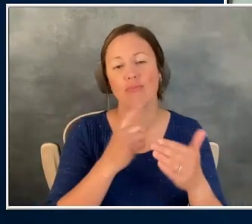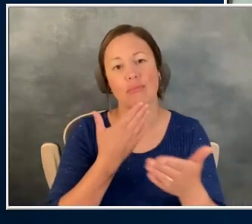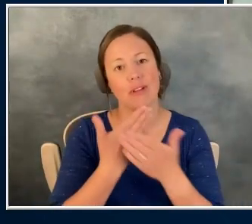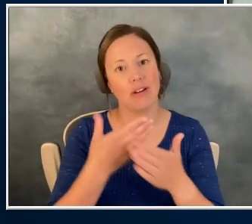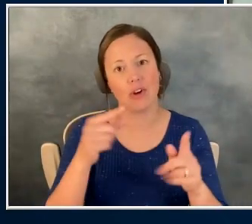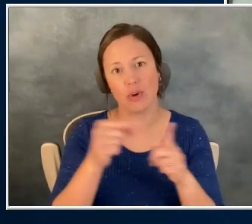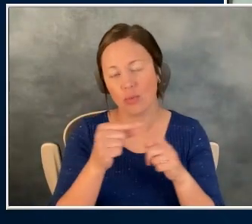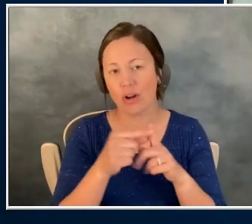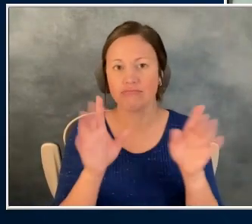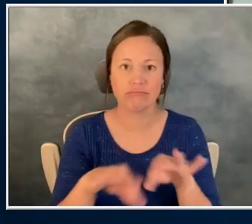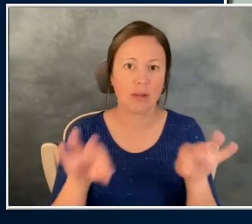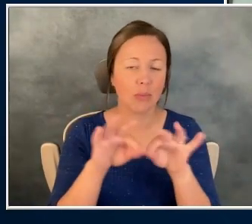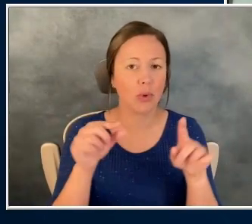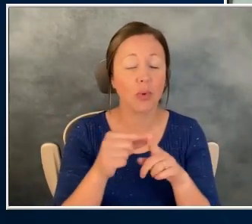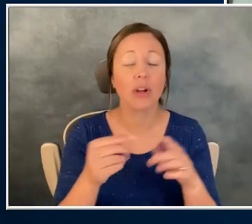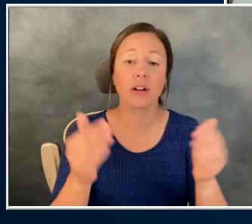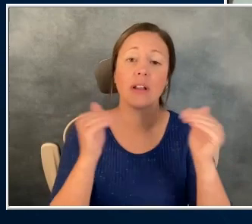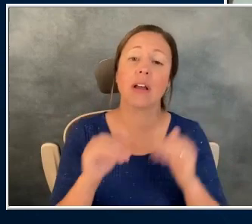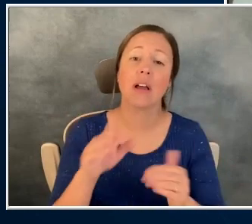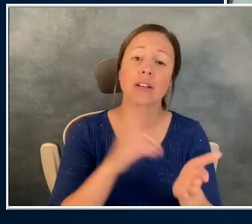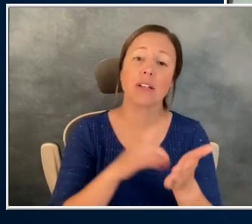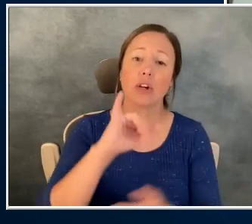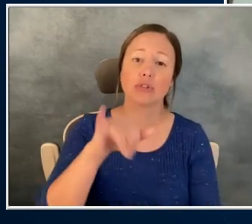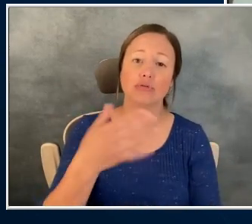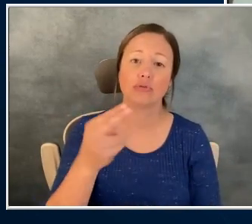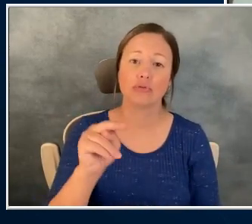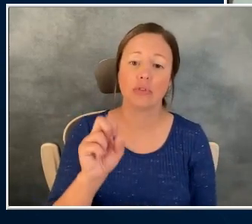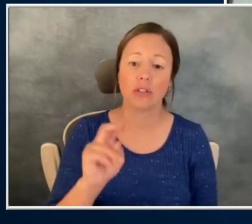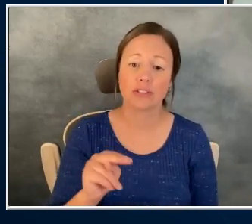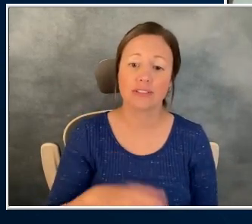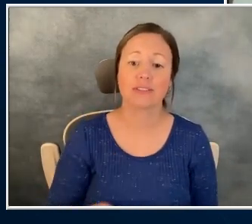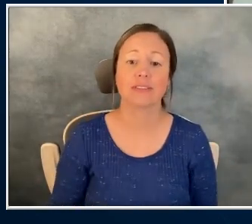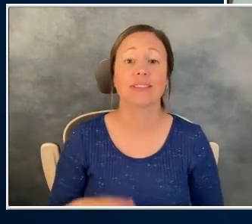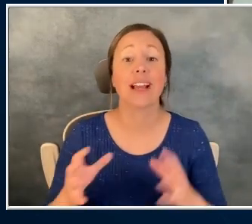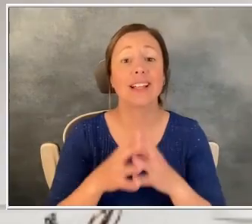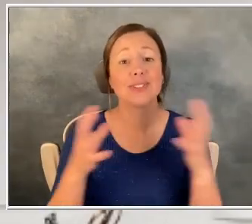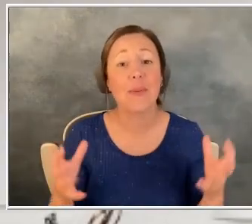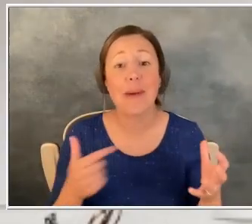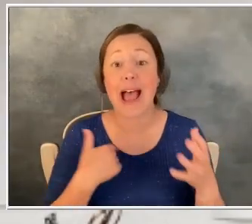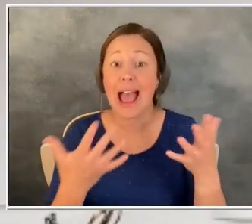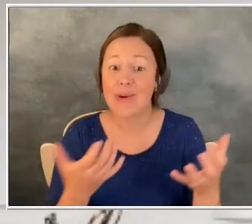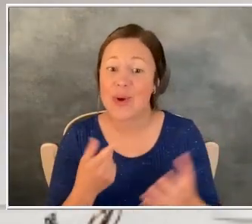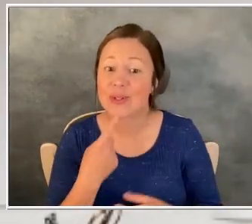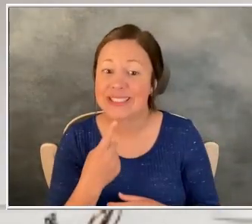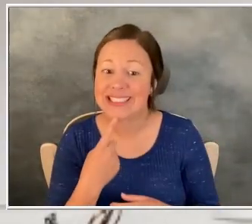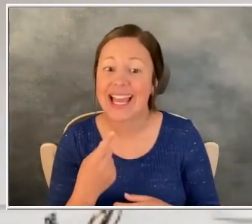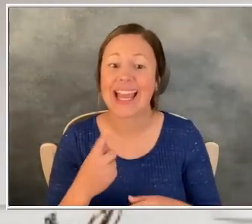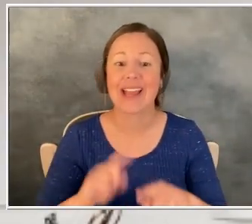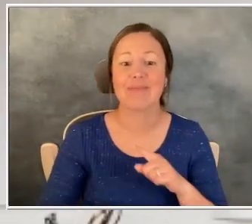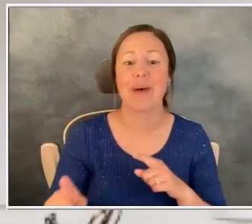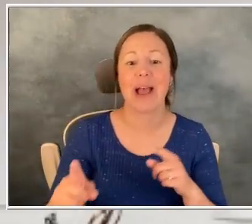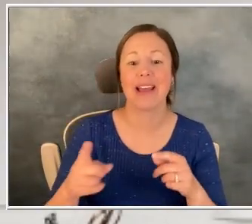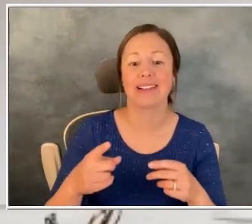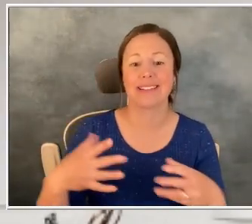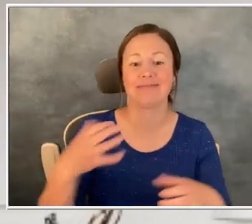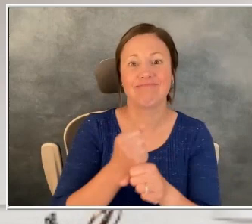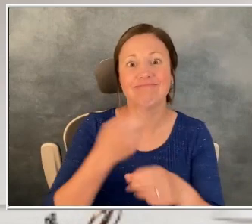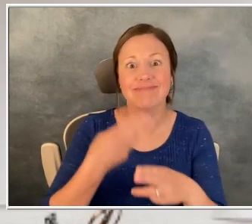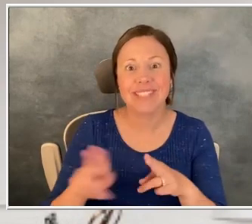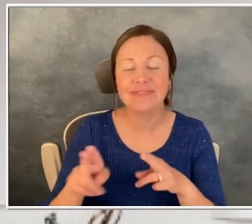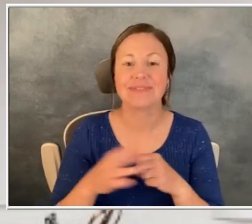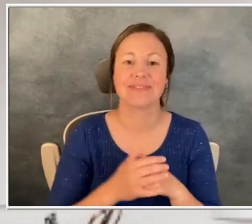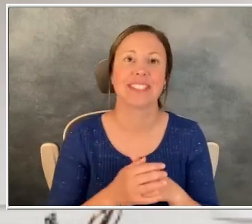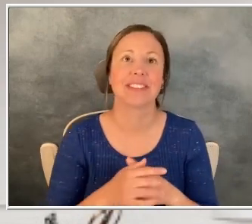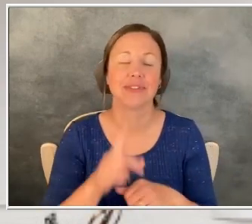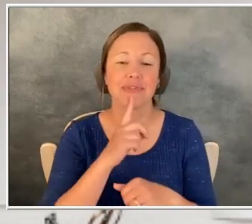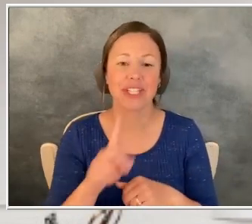word to use. Dr. Johnson. Oh, there's so much I want to say, but in this, uh, in this brief time, right? Um, I think it's,